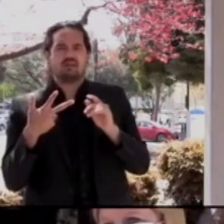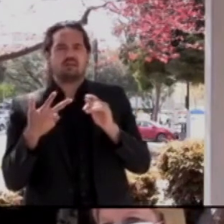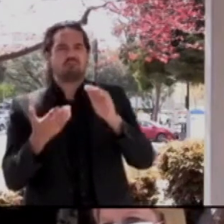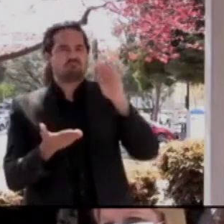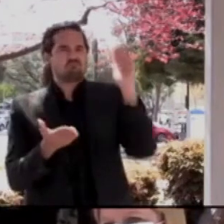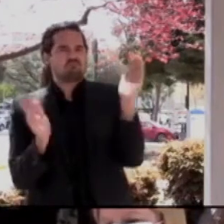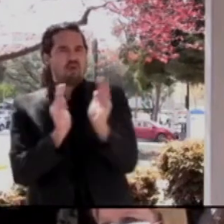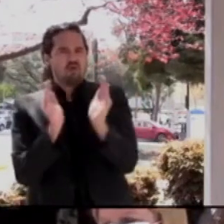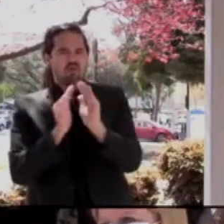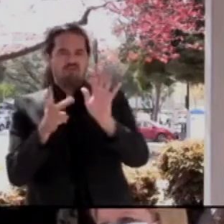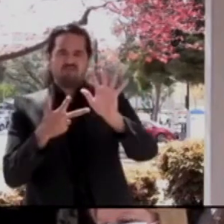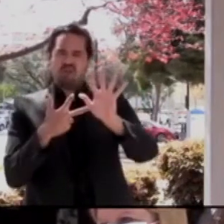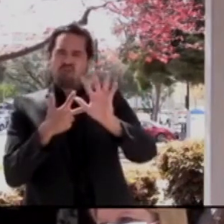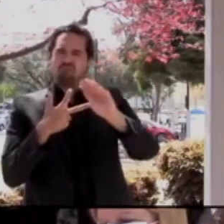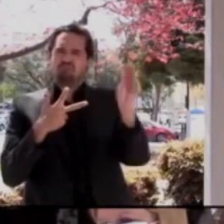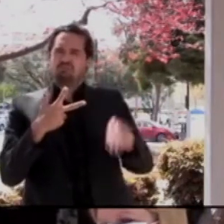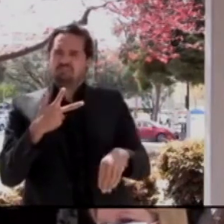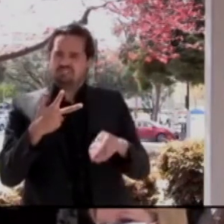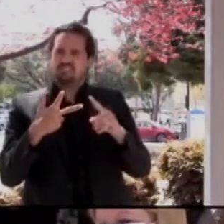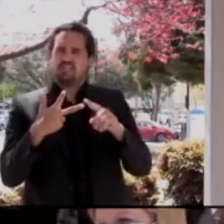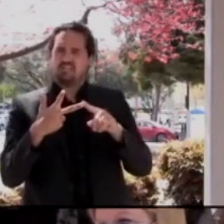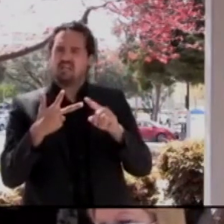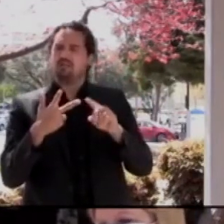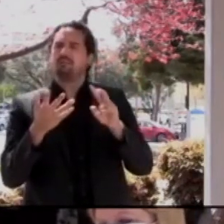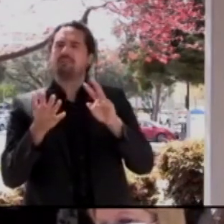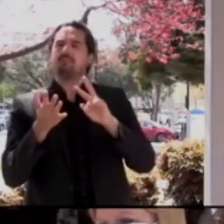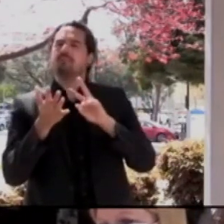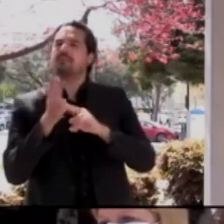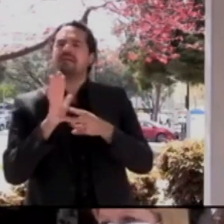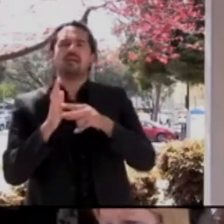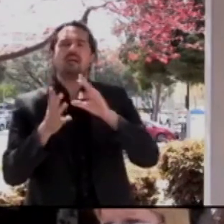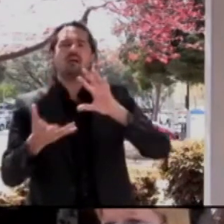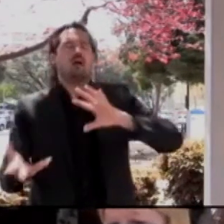how disruptive it is to have to pull that out of circulation?